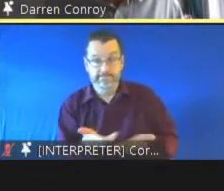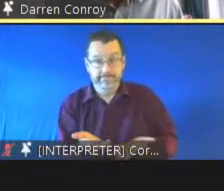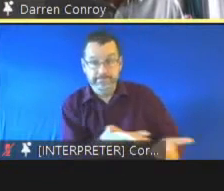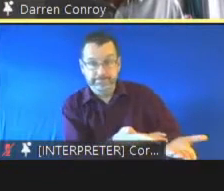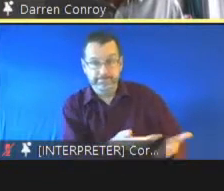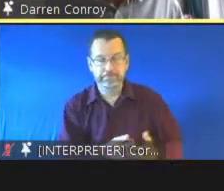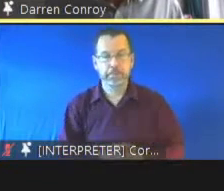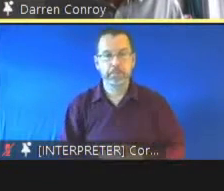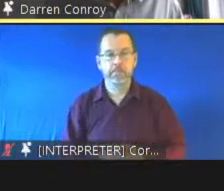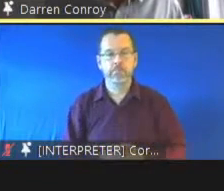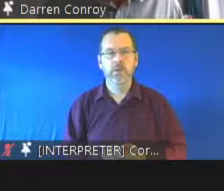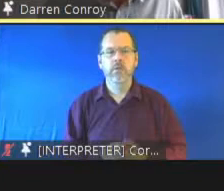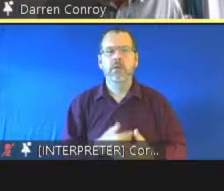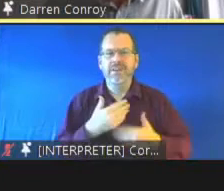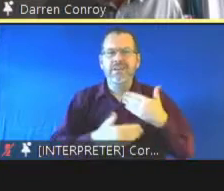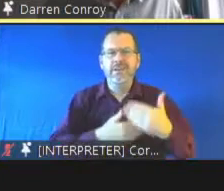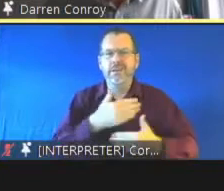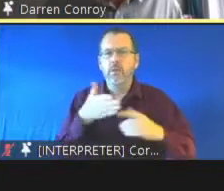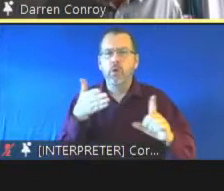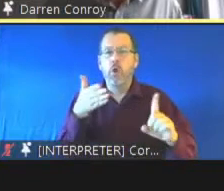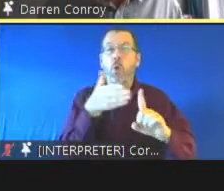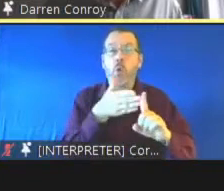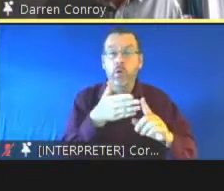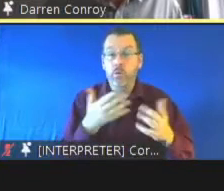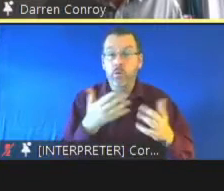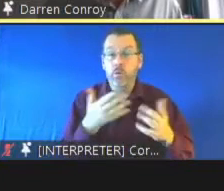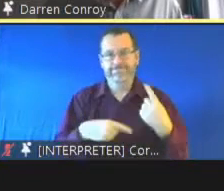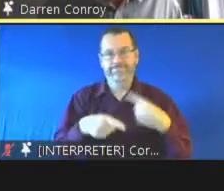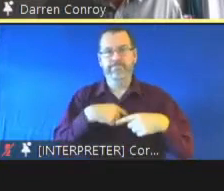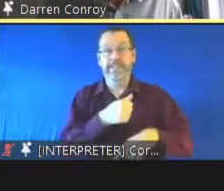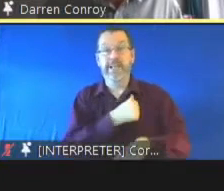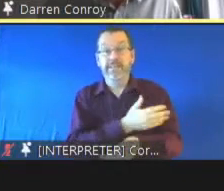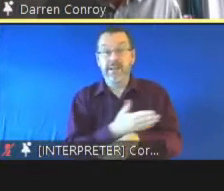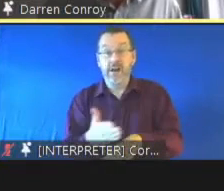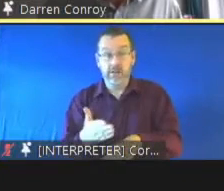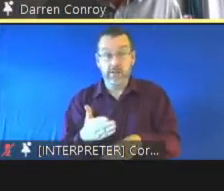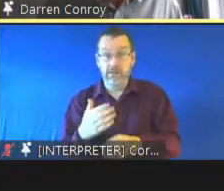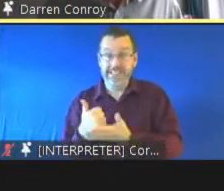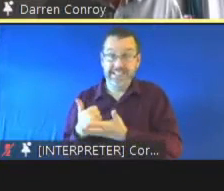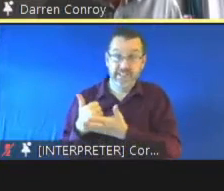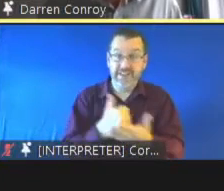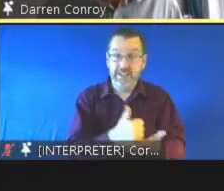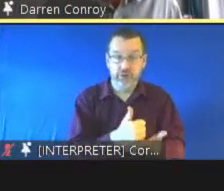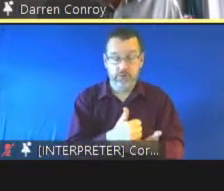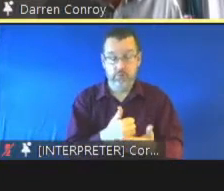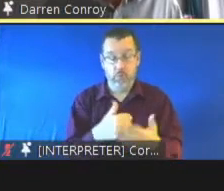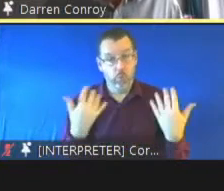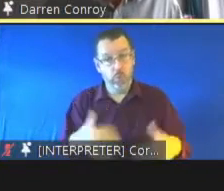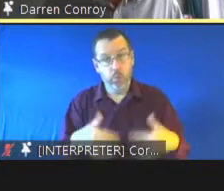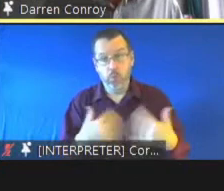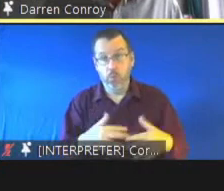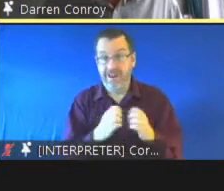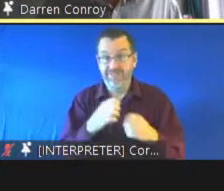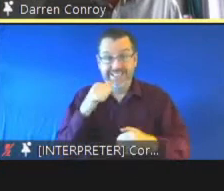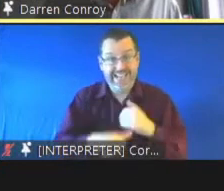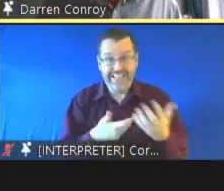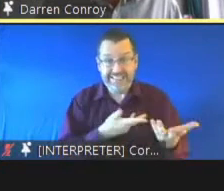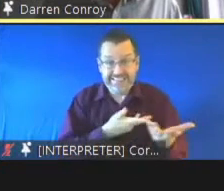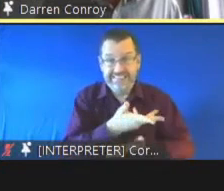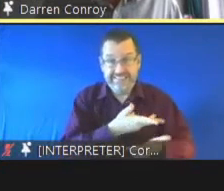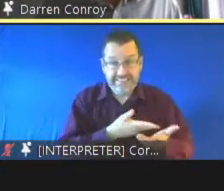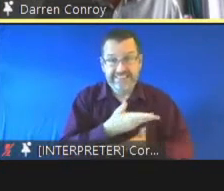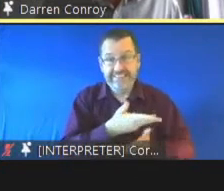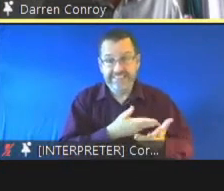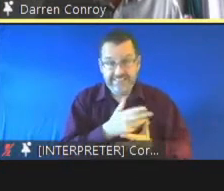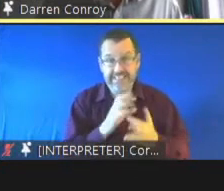that while at the start uh intervention can be very intensive and can be daily over a period of